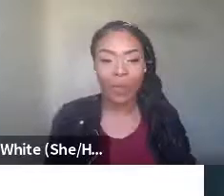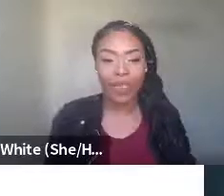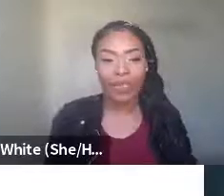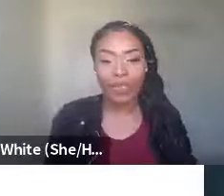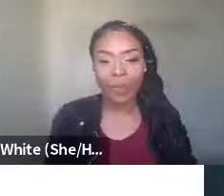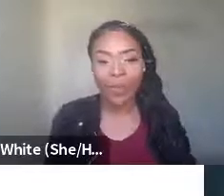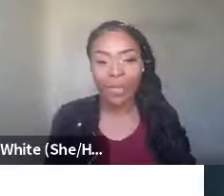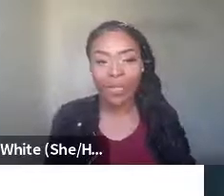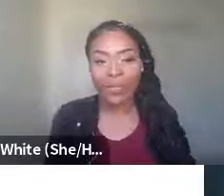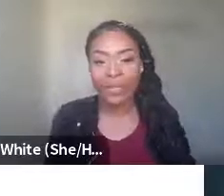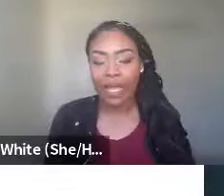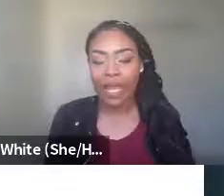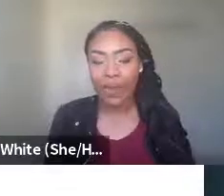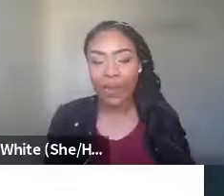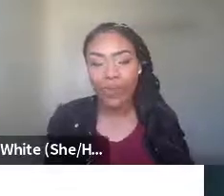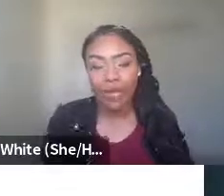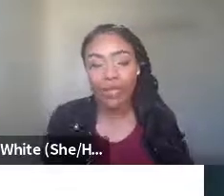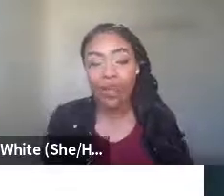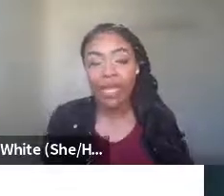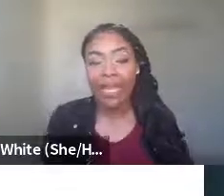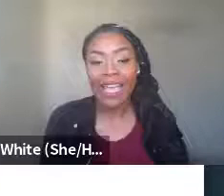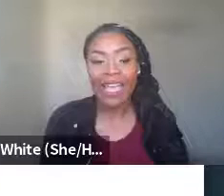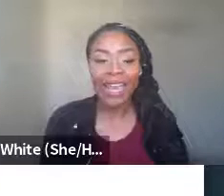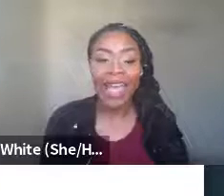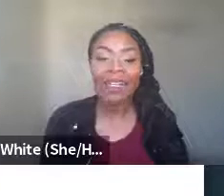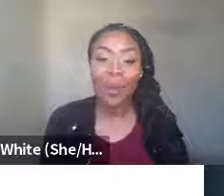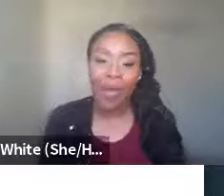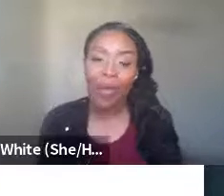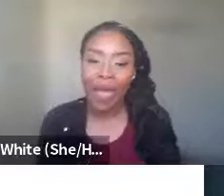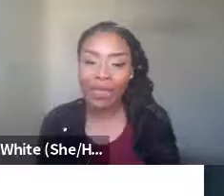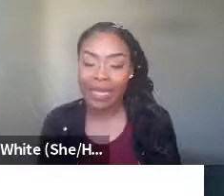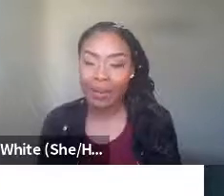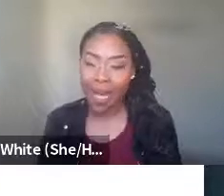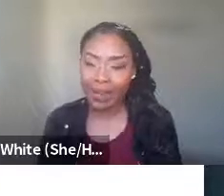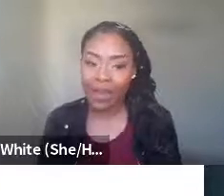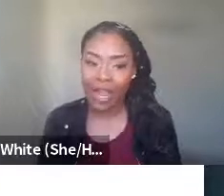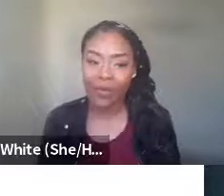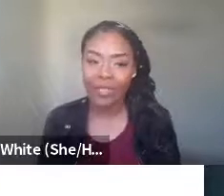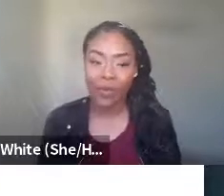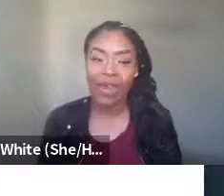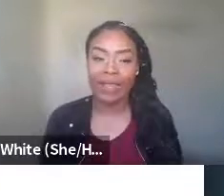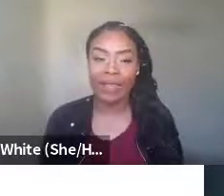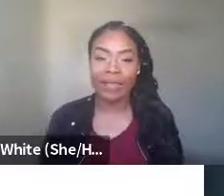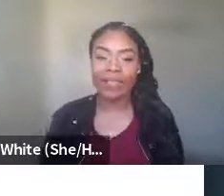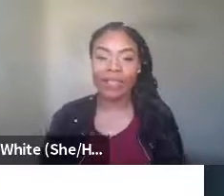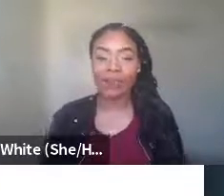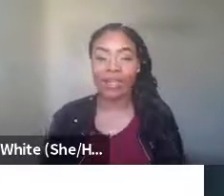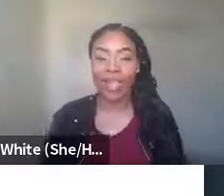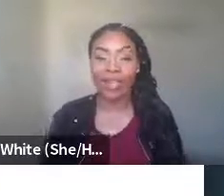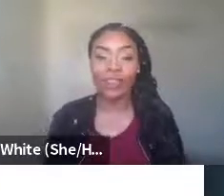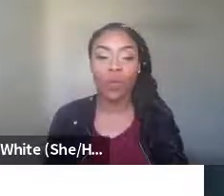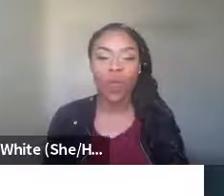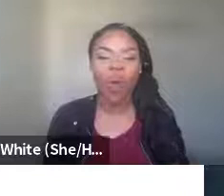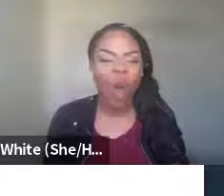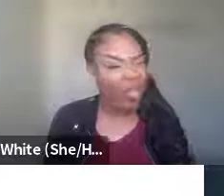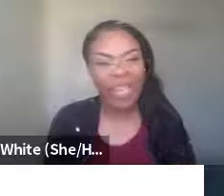I have to be on my keys and keys about this. And so it has a compounded impact. Right. Every time we're getting these messages every